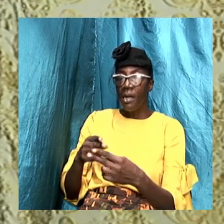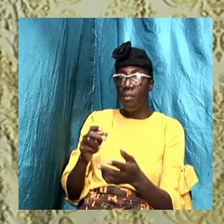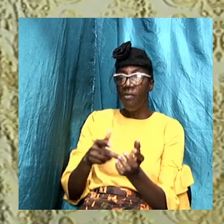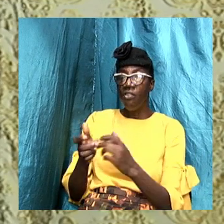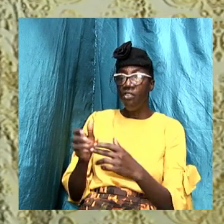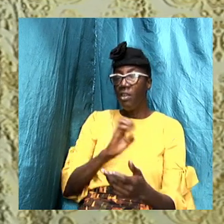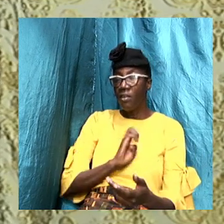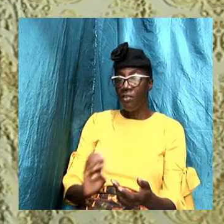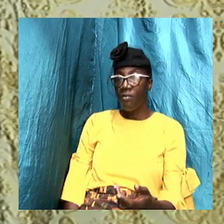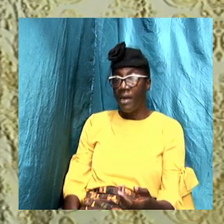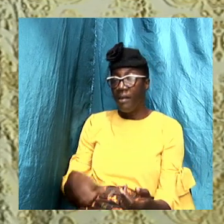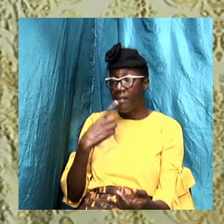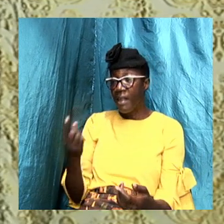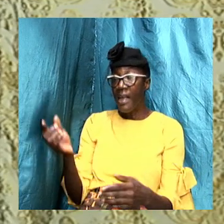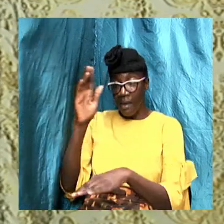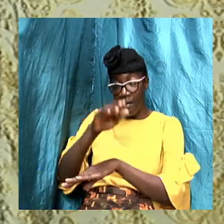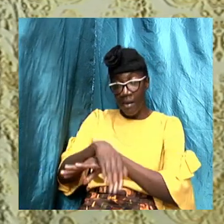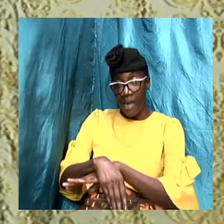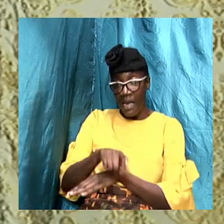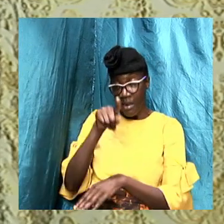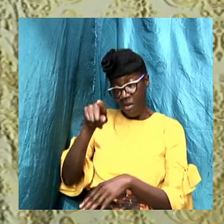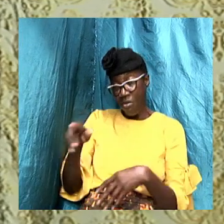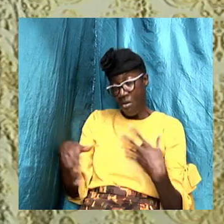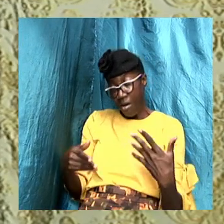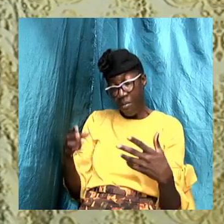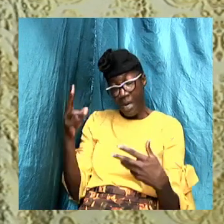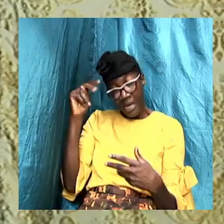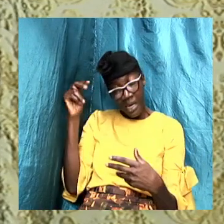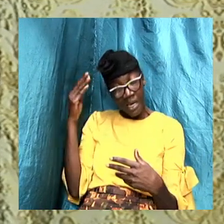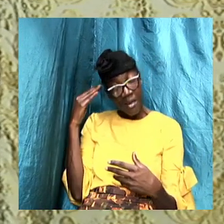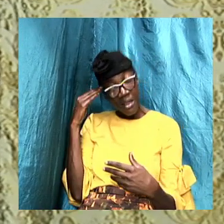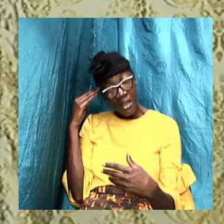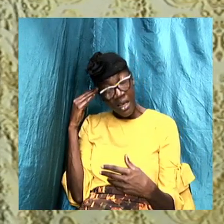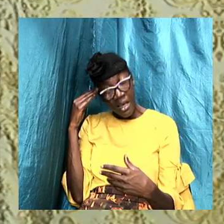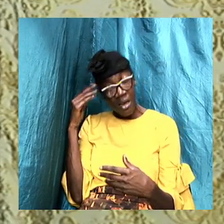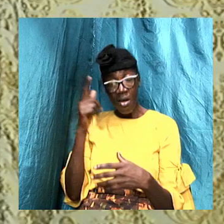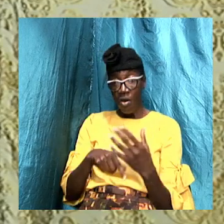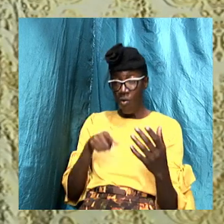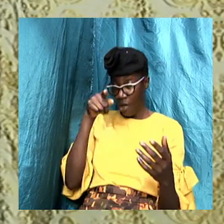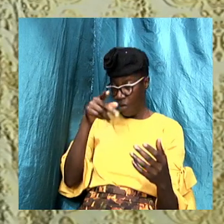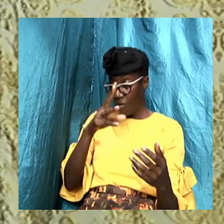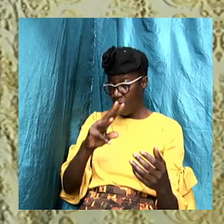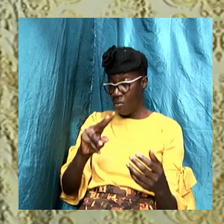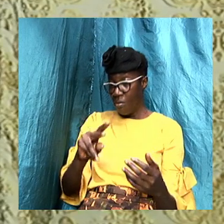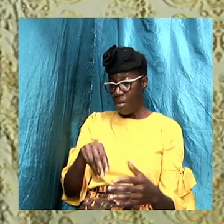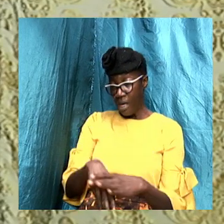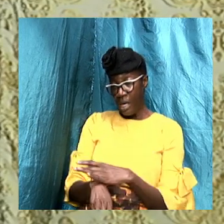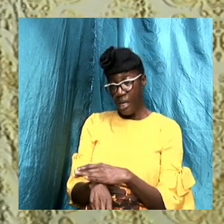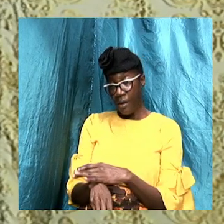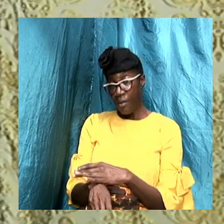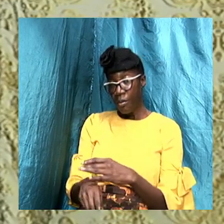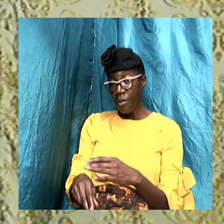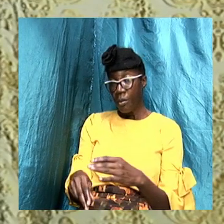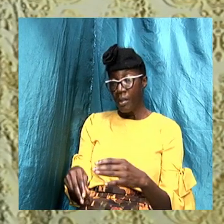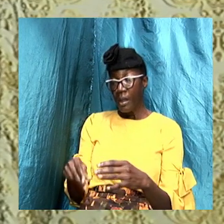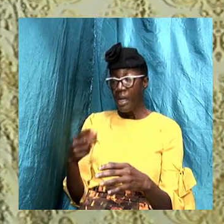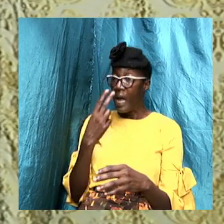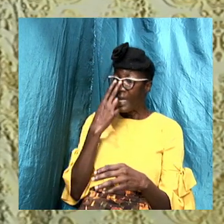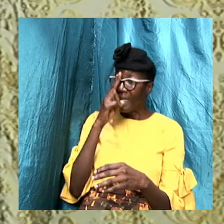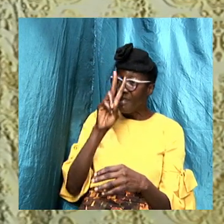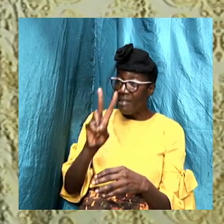us tonight that you might need to consider what it is that you're in and see if